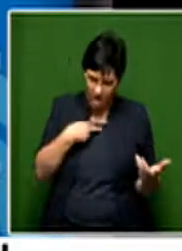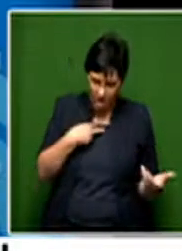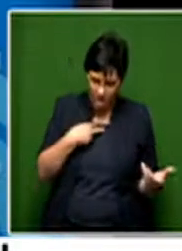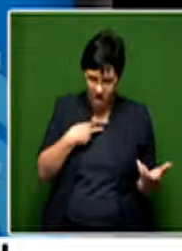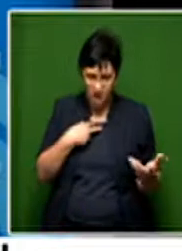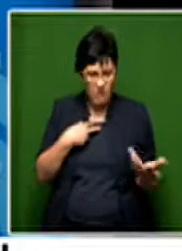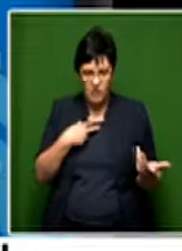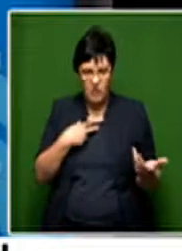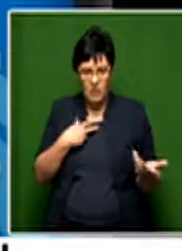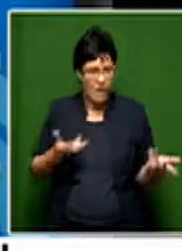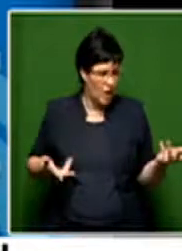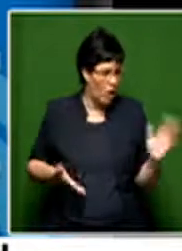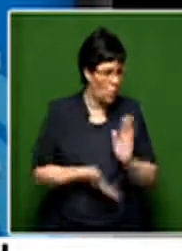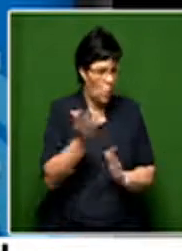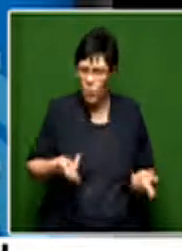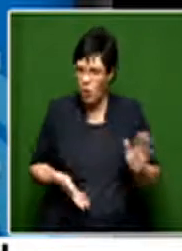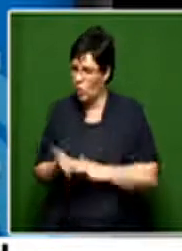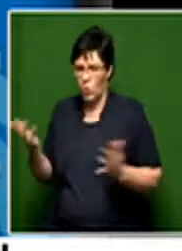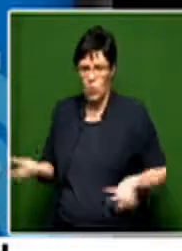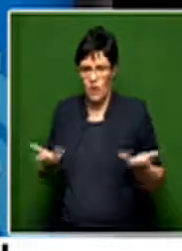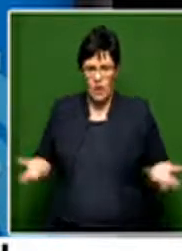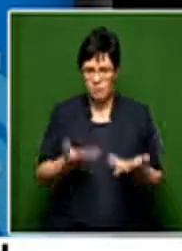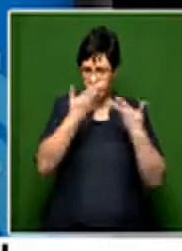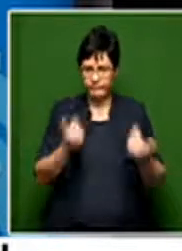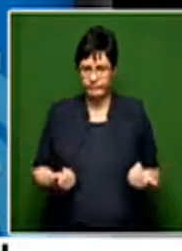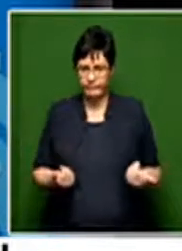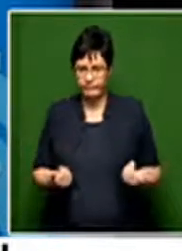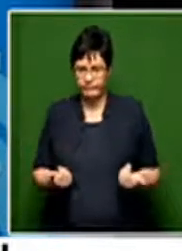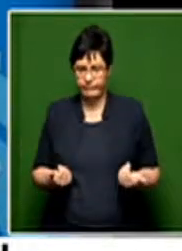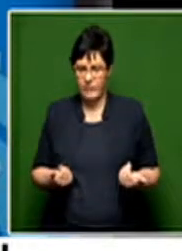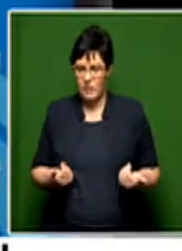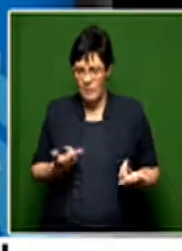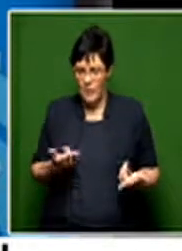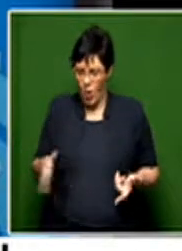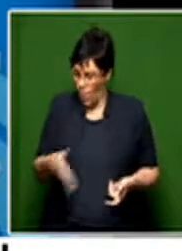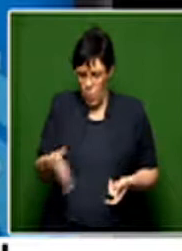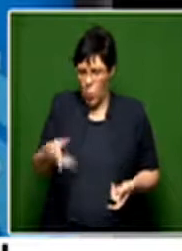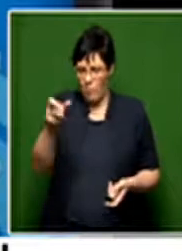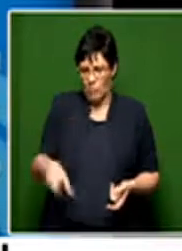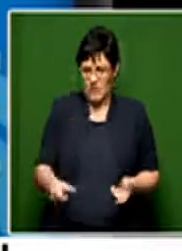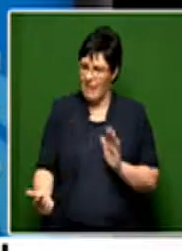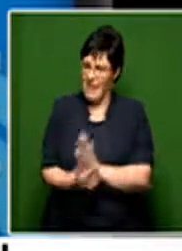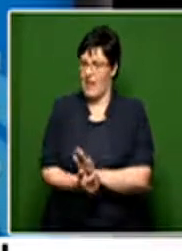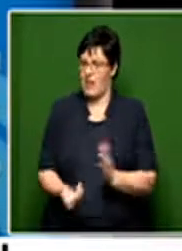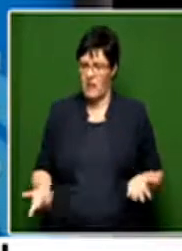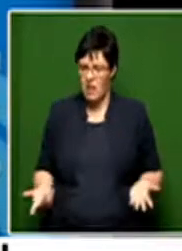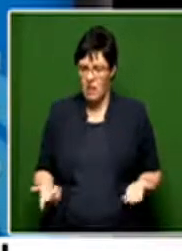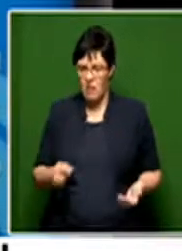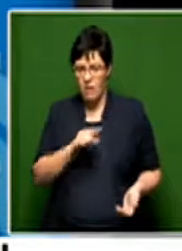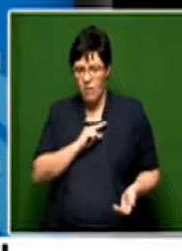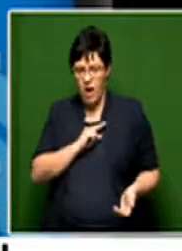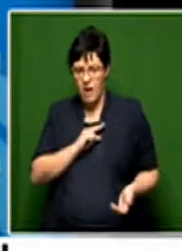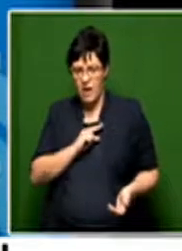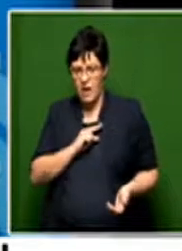of, in a limbo status, where they are literally non-existing legally, because they can